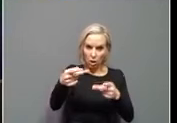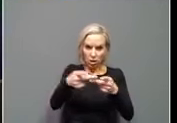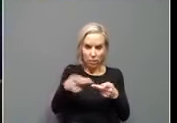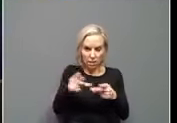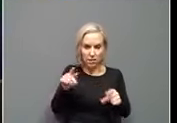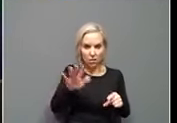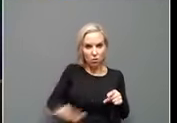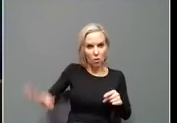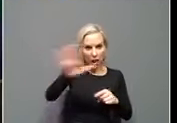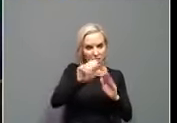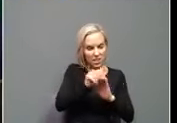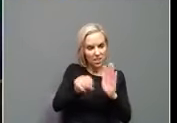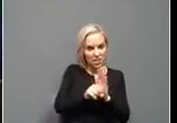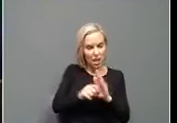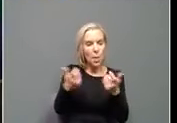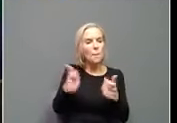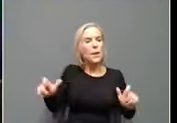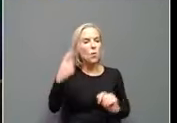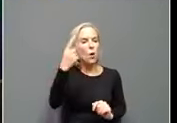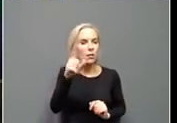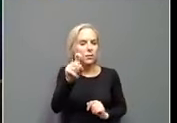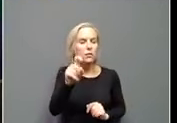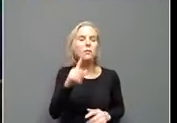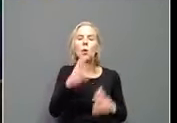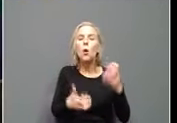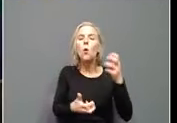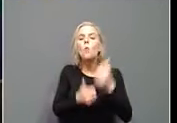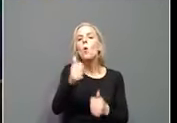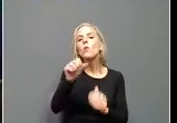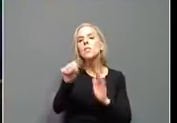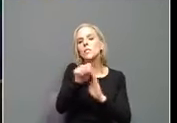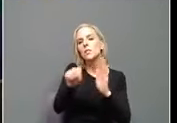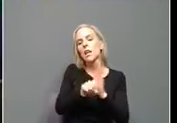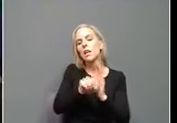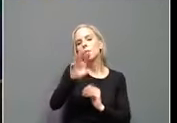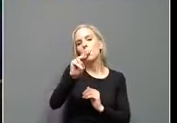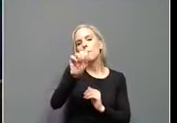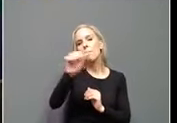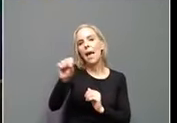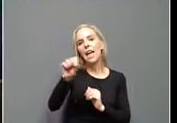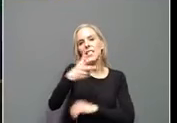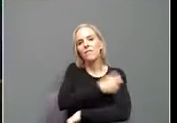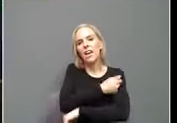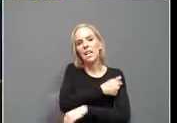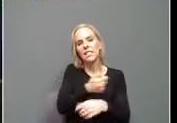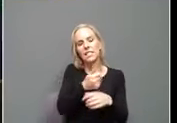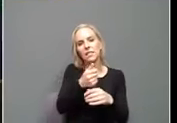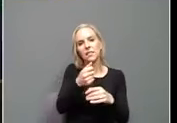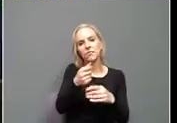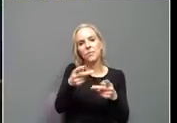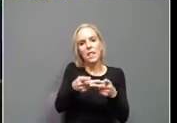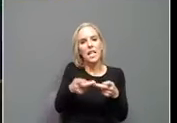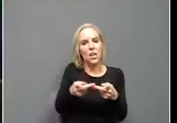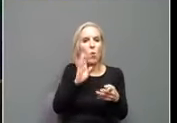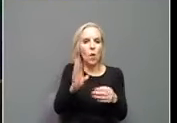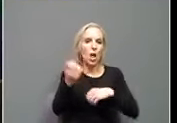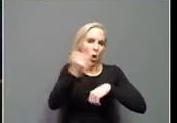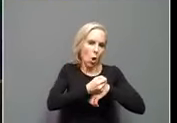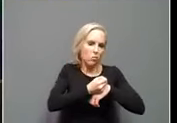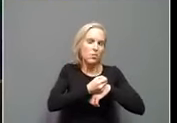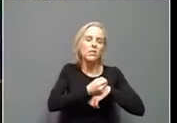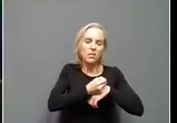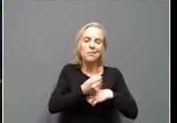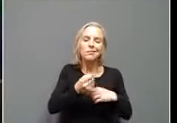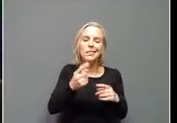Uh, yes, uh, most of the state's mass mass vaccination sites are closing, uh, will close in the next couple